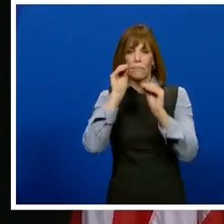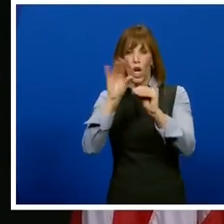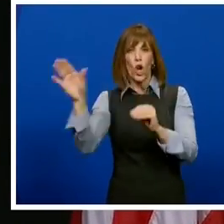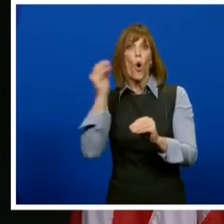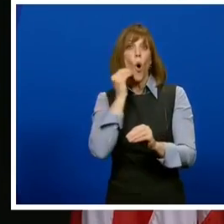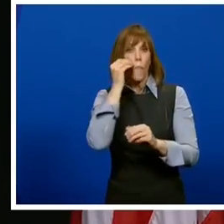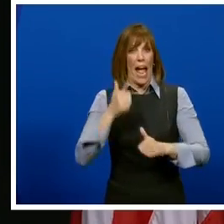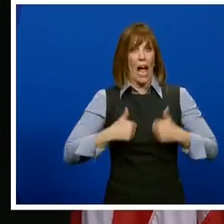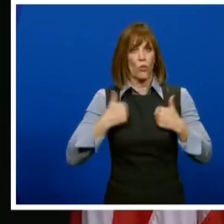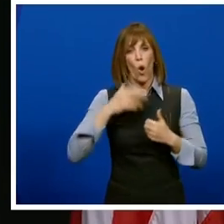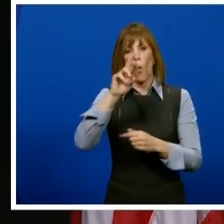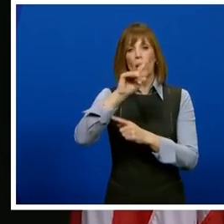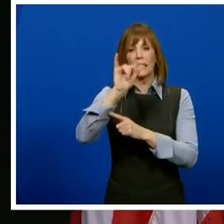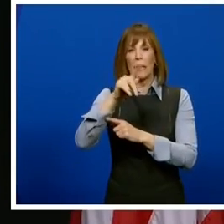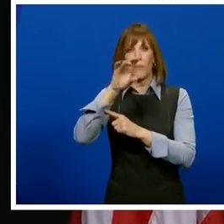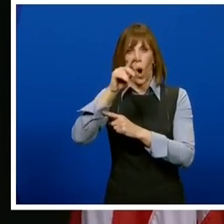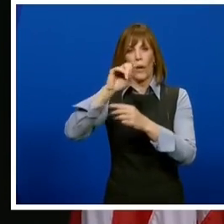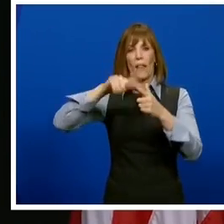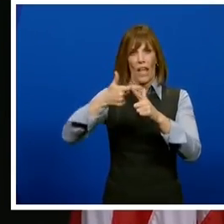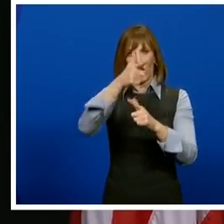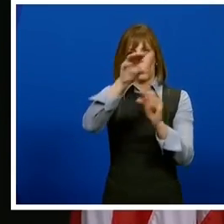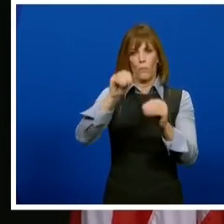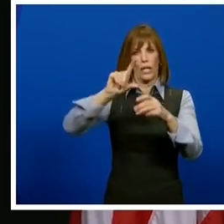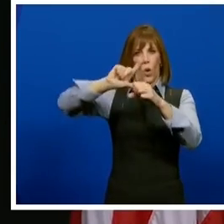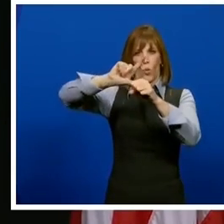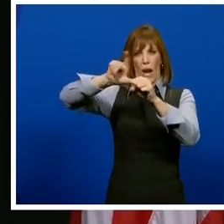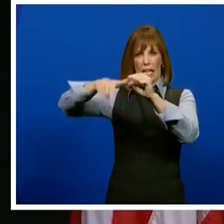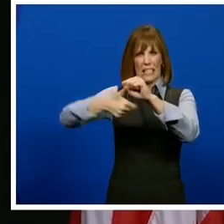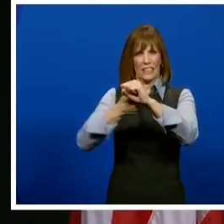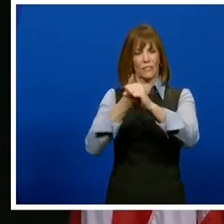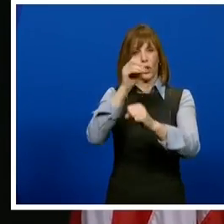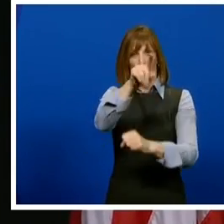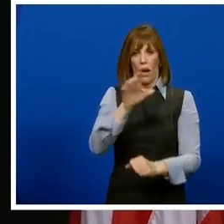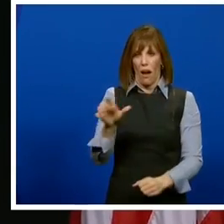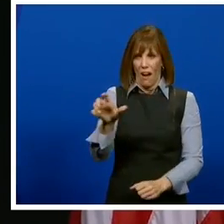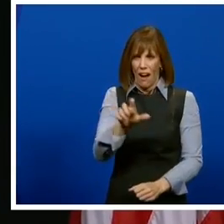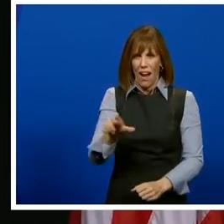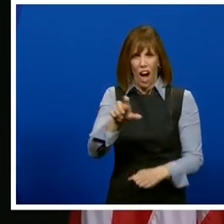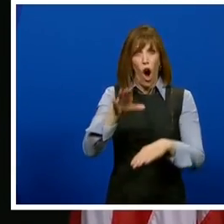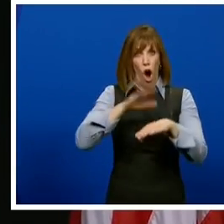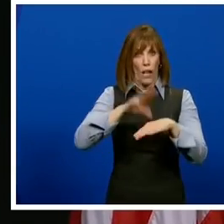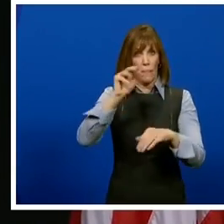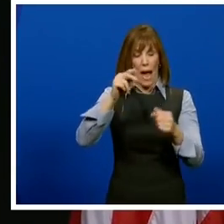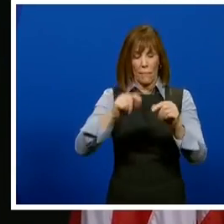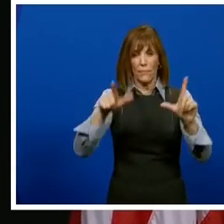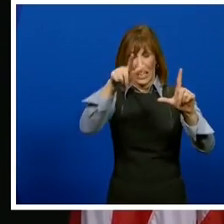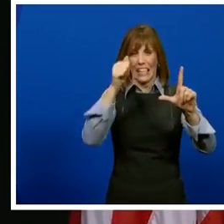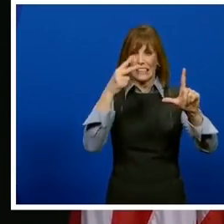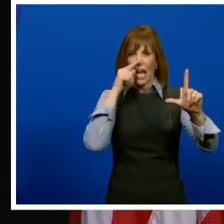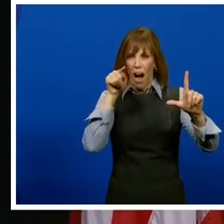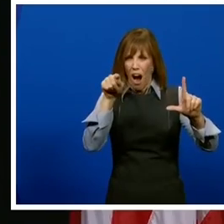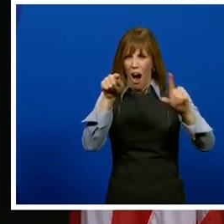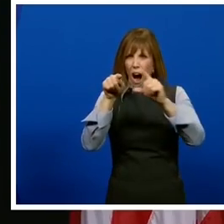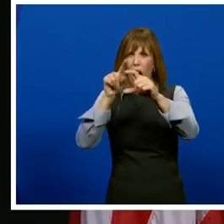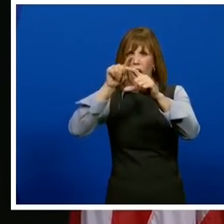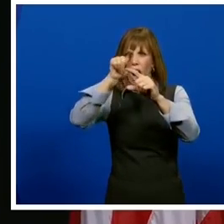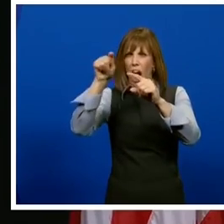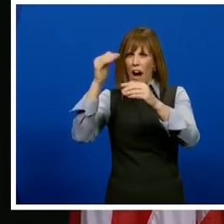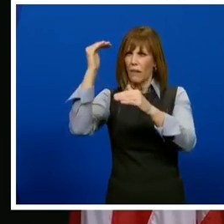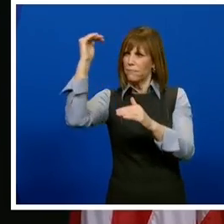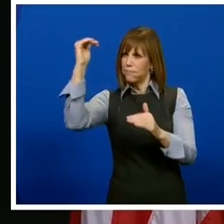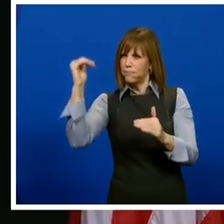address or zip code and the radius that you select. So by hovering over the pin on the map, you can see the provider, the address,